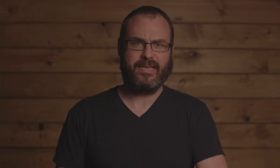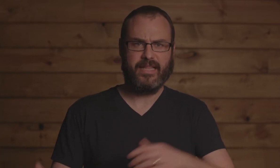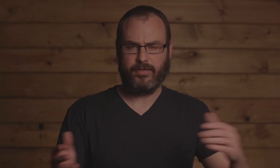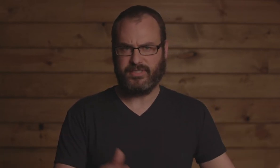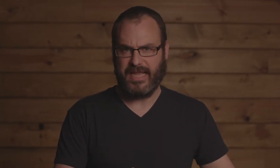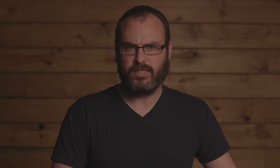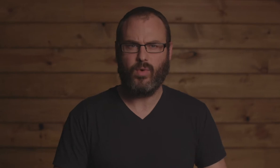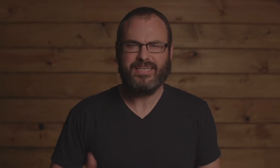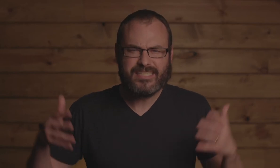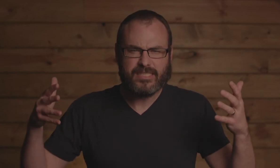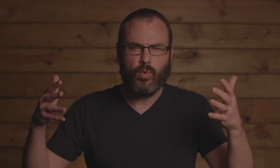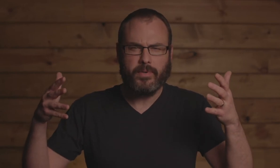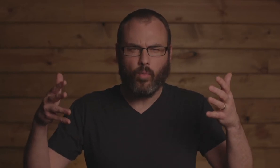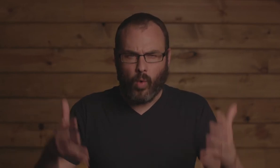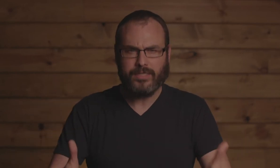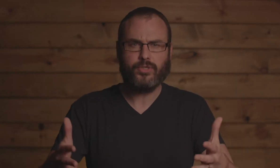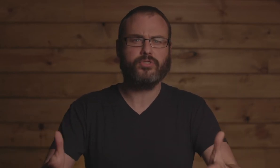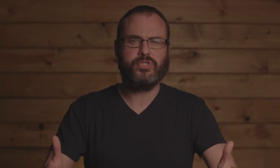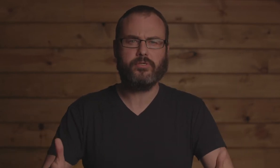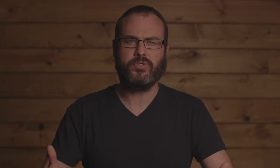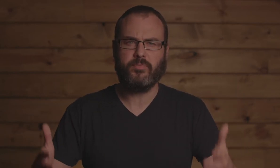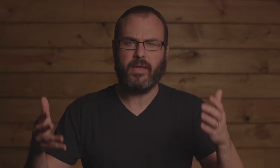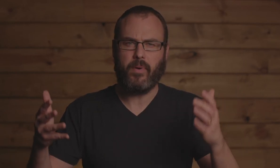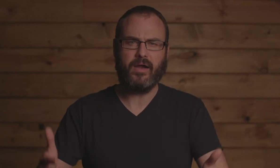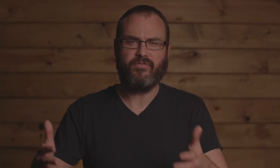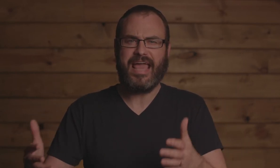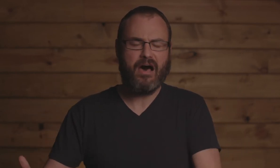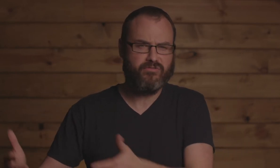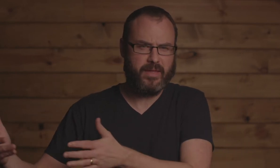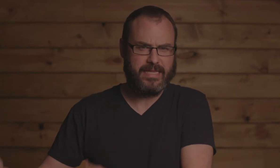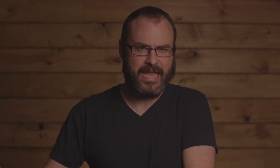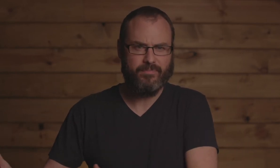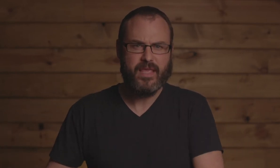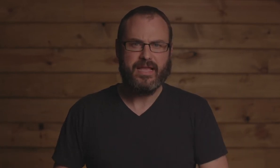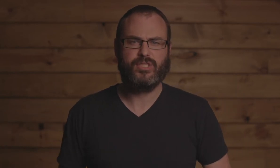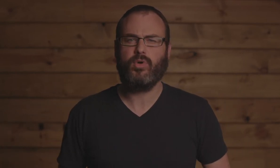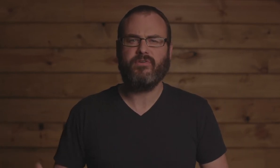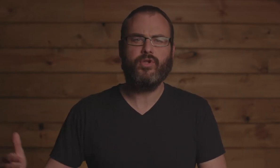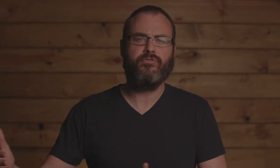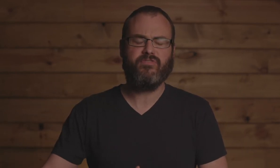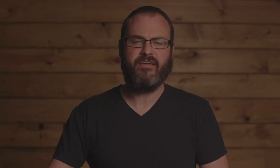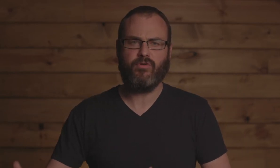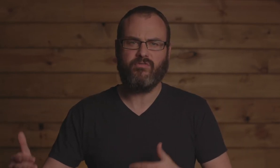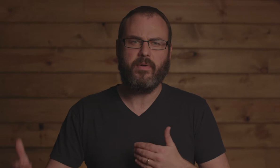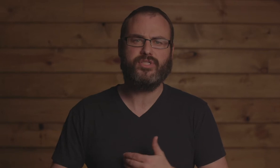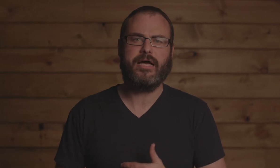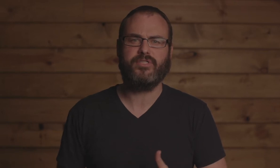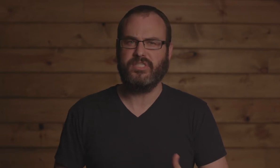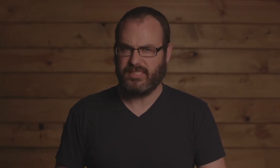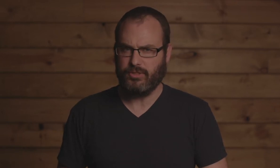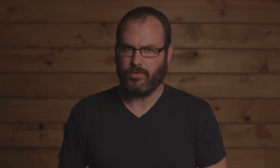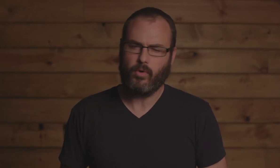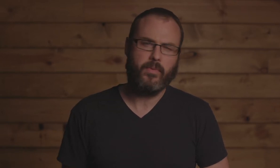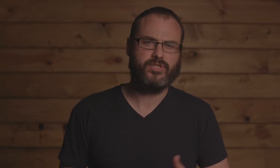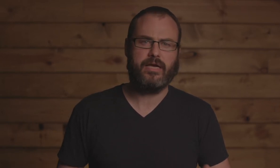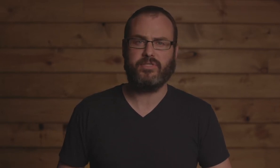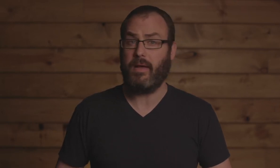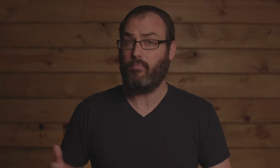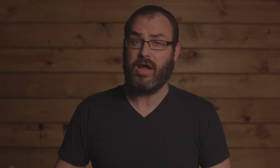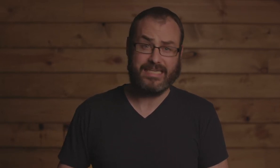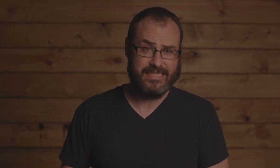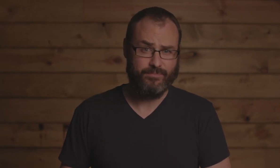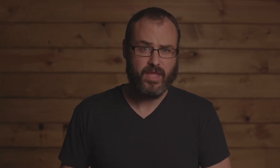of that at a later date. Why does this woman want her children to be a part of the alphabet game? It's sort of a new flavor of Munchausen syndrome or